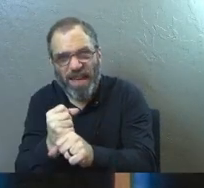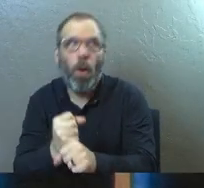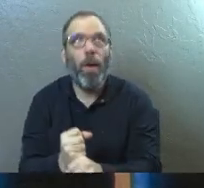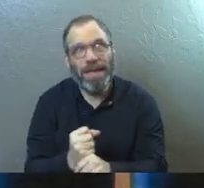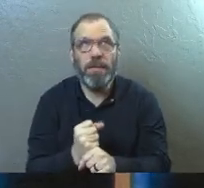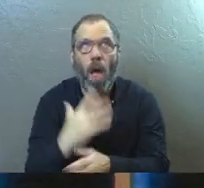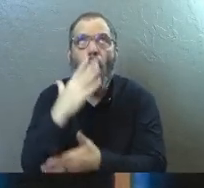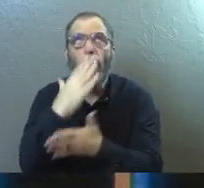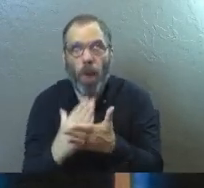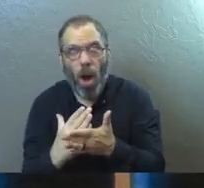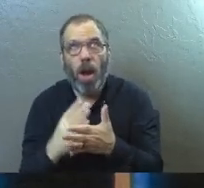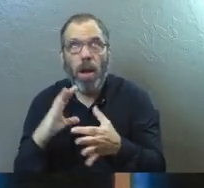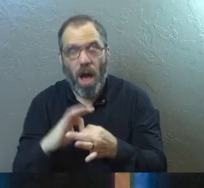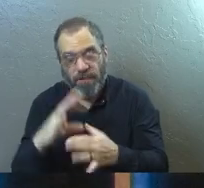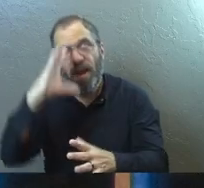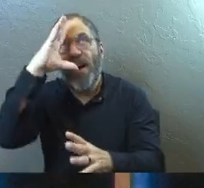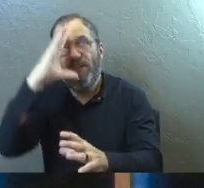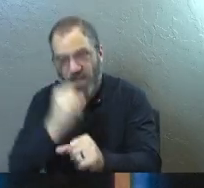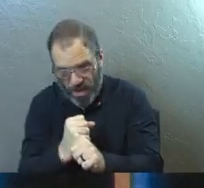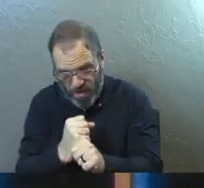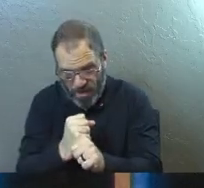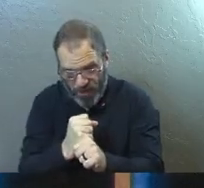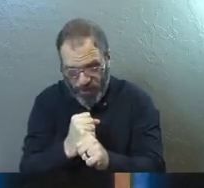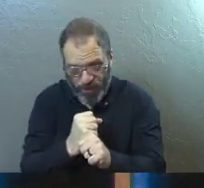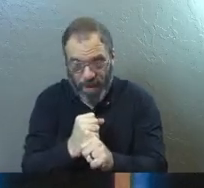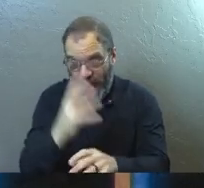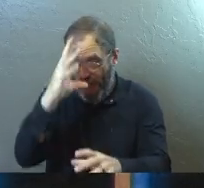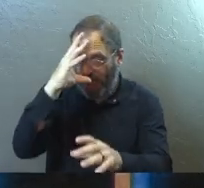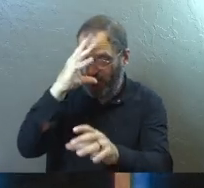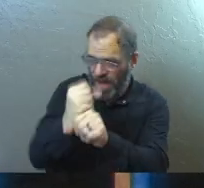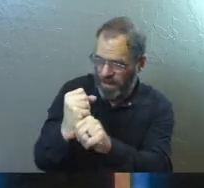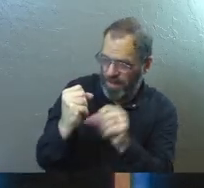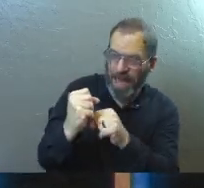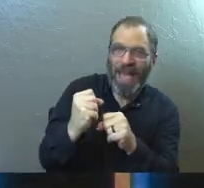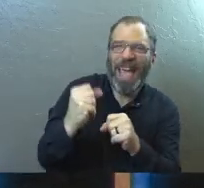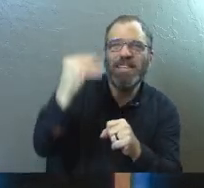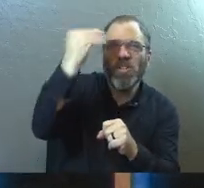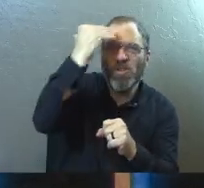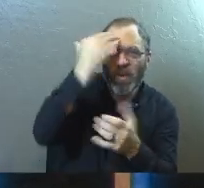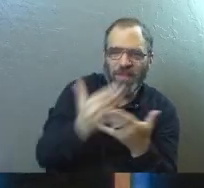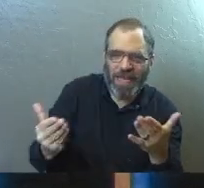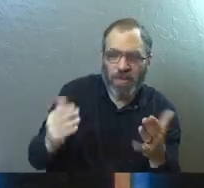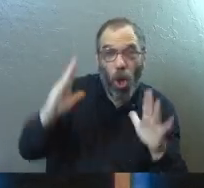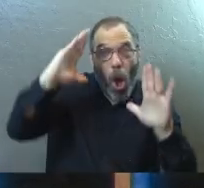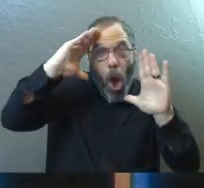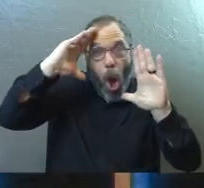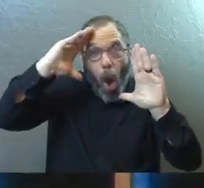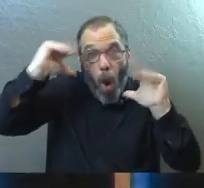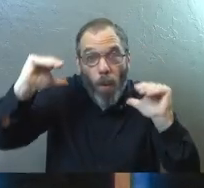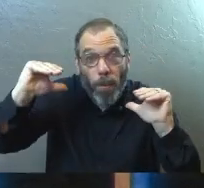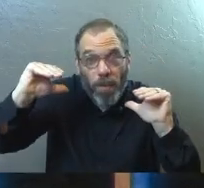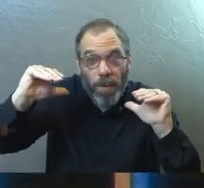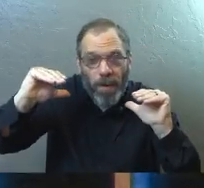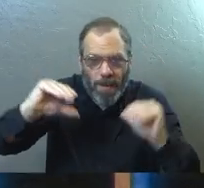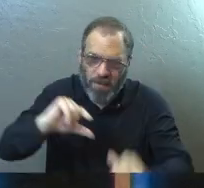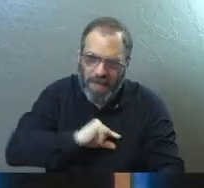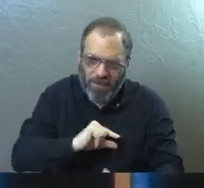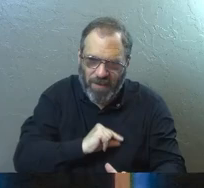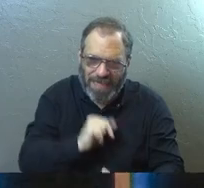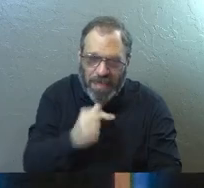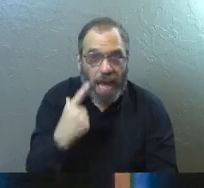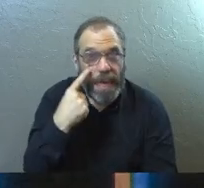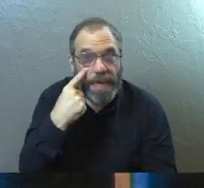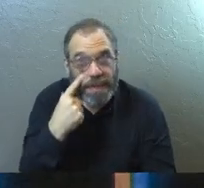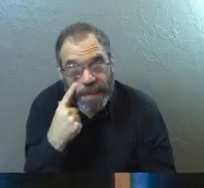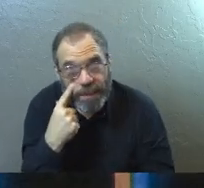or at least part of what faith is. And faith is the assurance of things that you hope for, the conviction of things